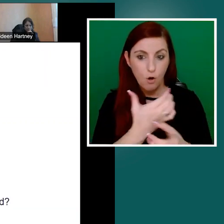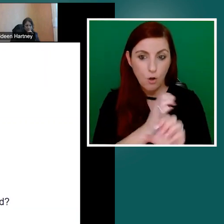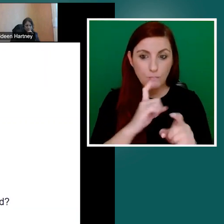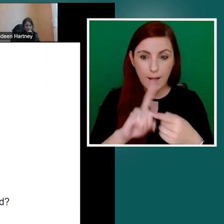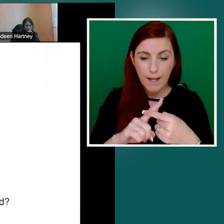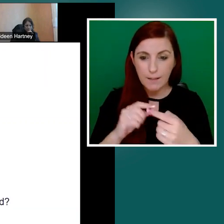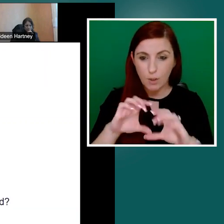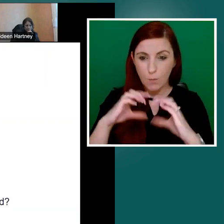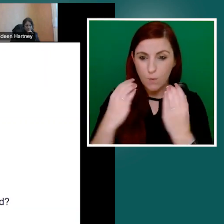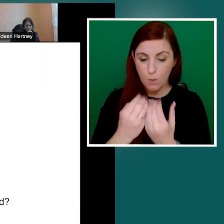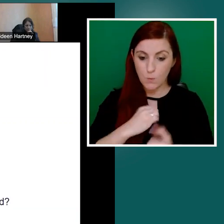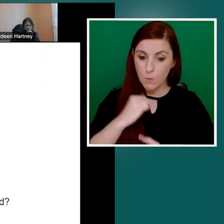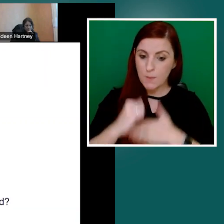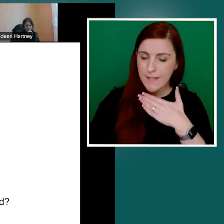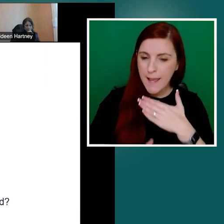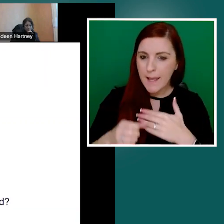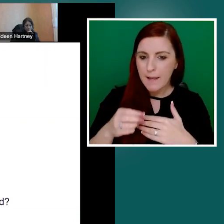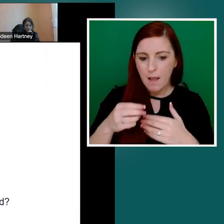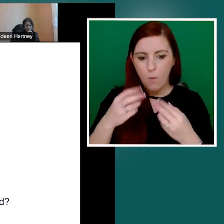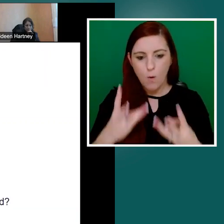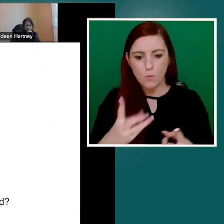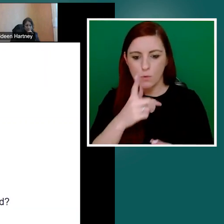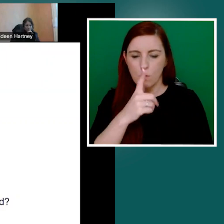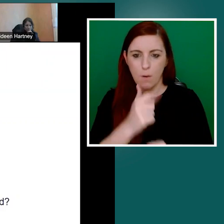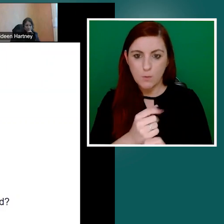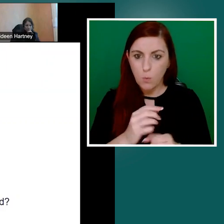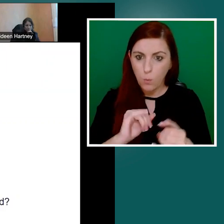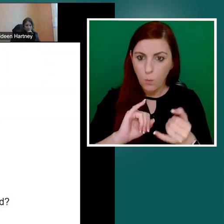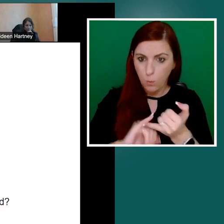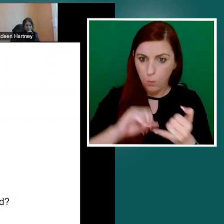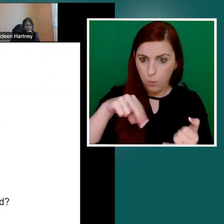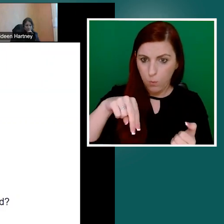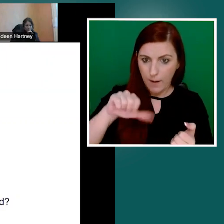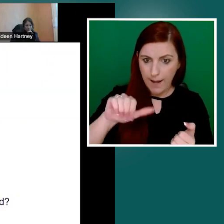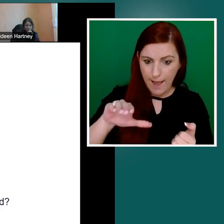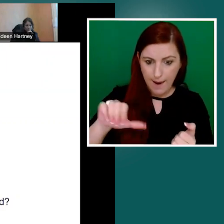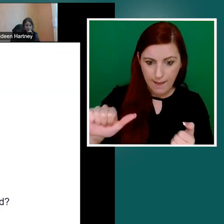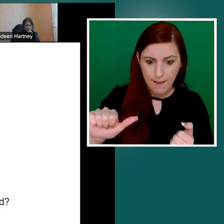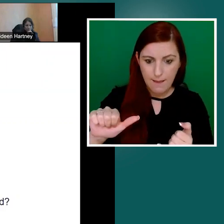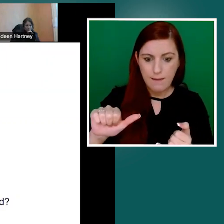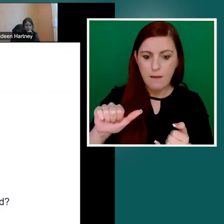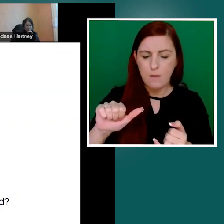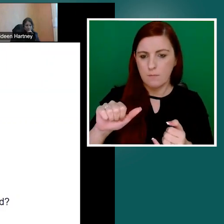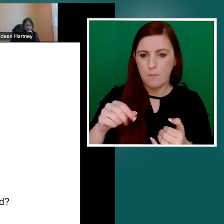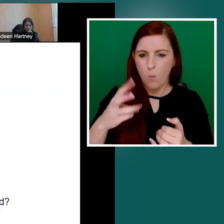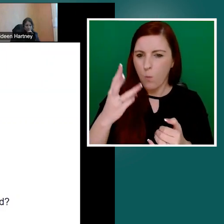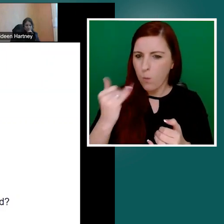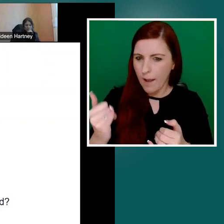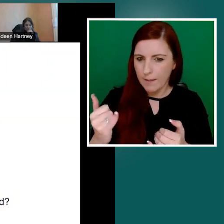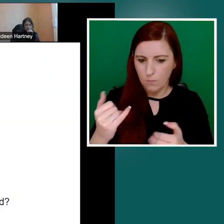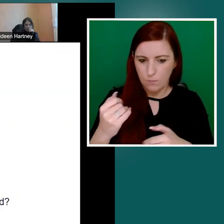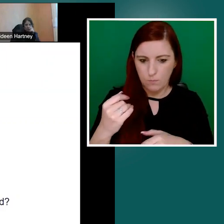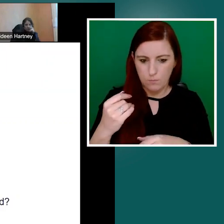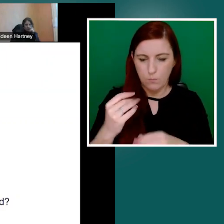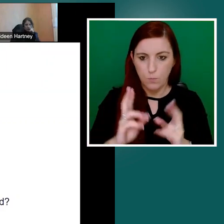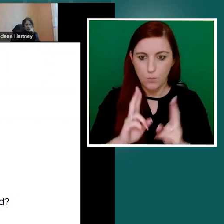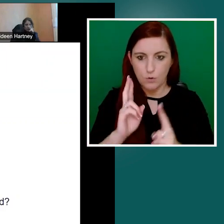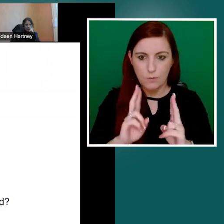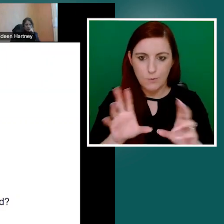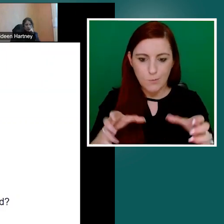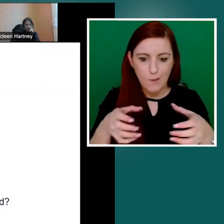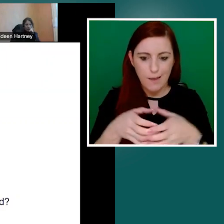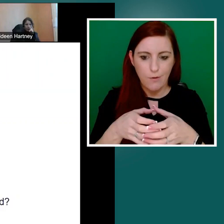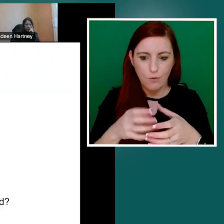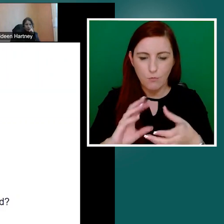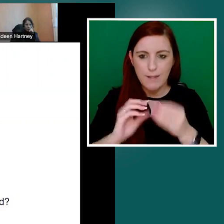and why we all should collectively create a literacy friendly society. So as detailed here, I'll be covering who, who, who are we? Why do we